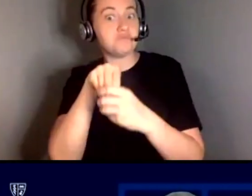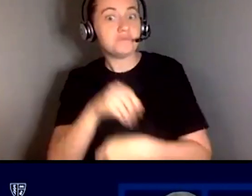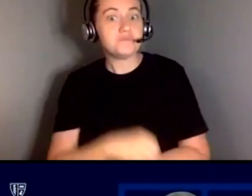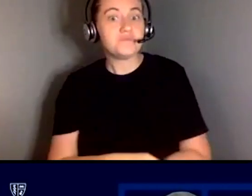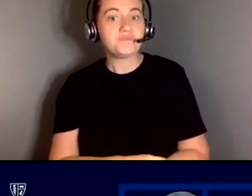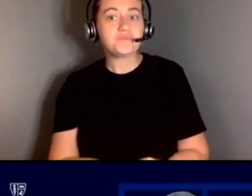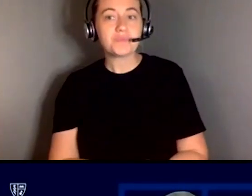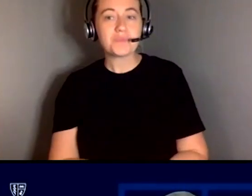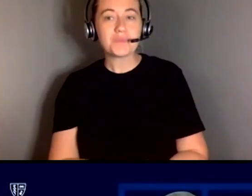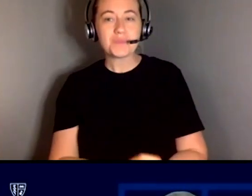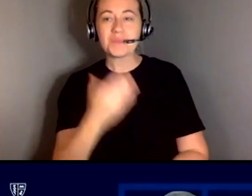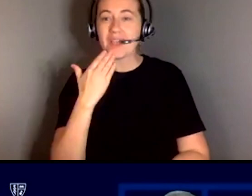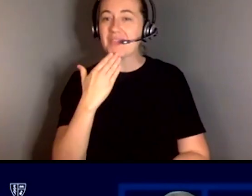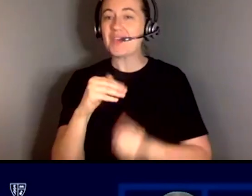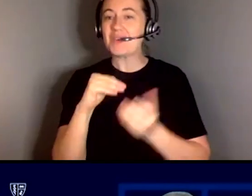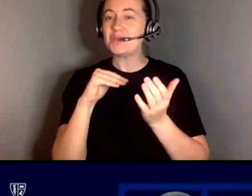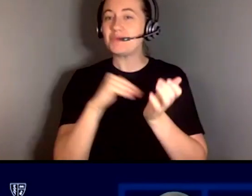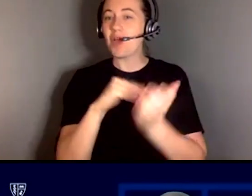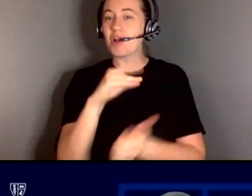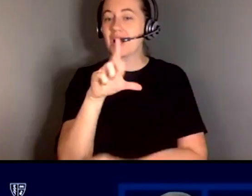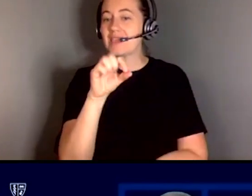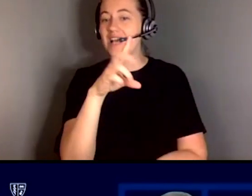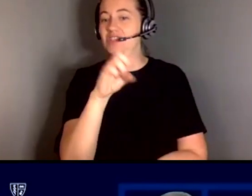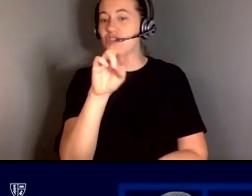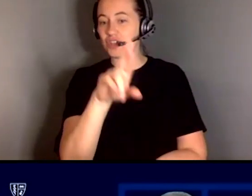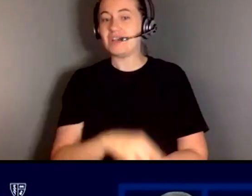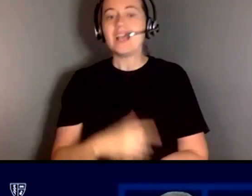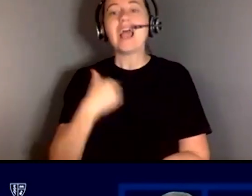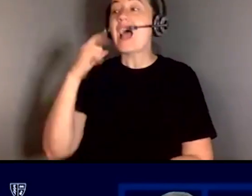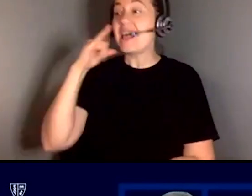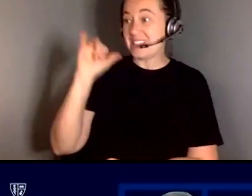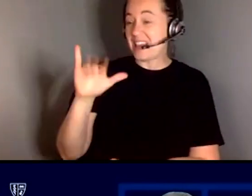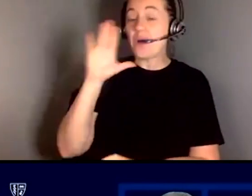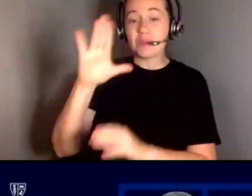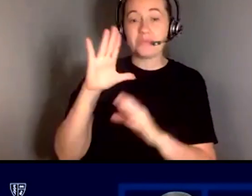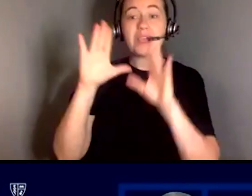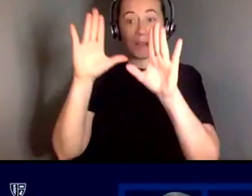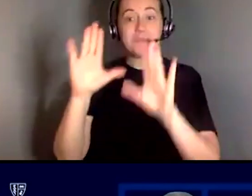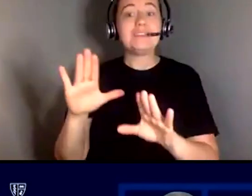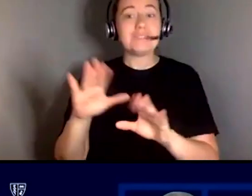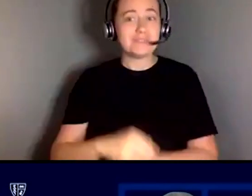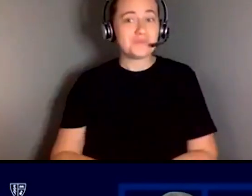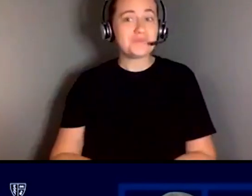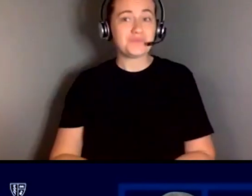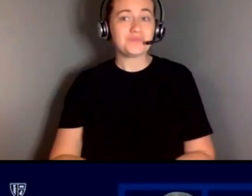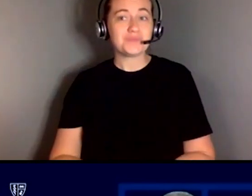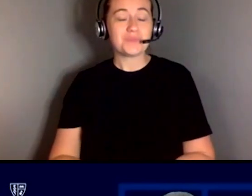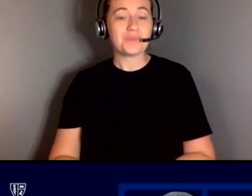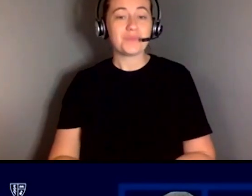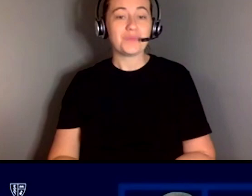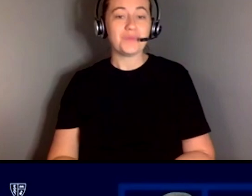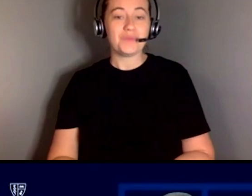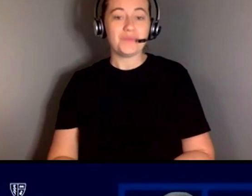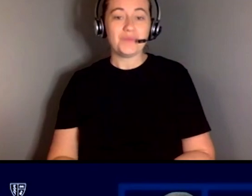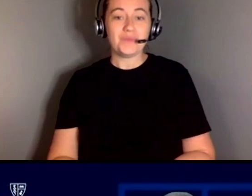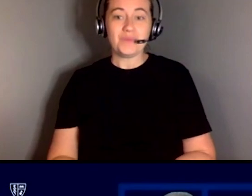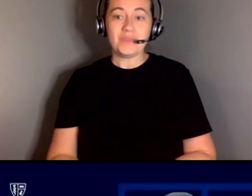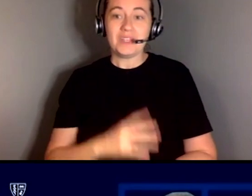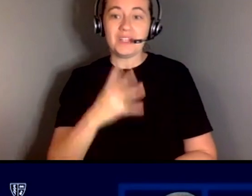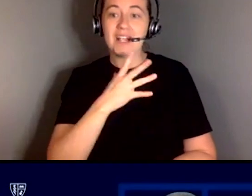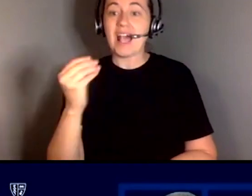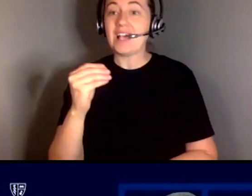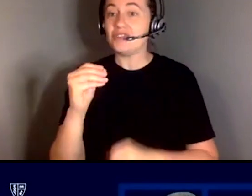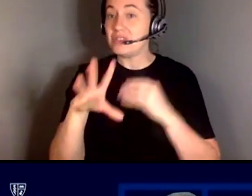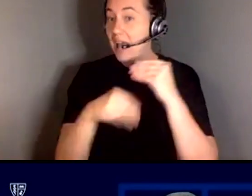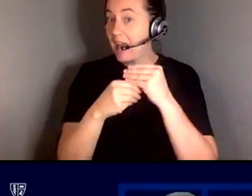thank you dr lester i think that would be amazing for you guys to do and just to cap off what ben